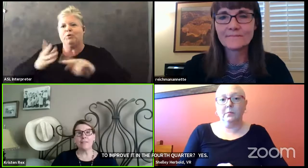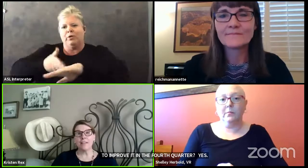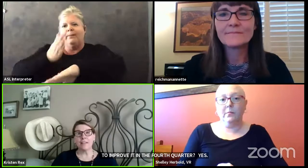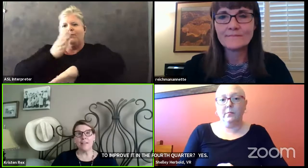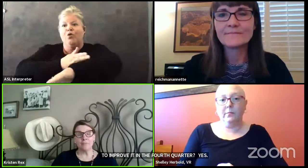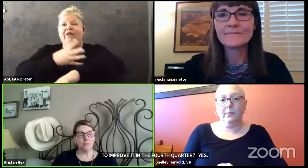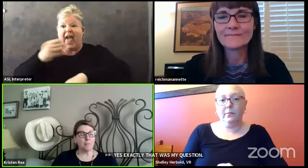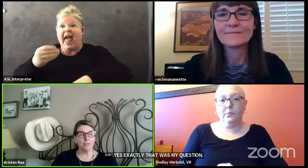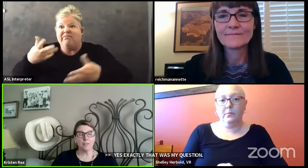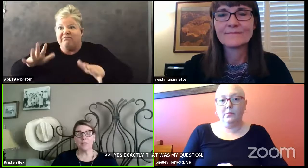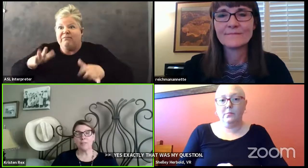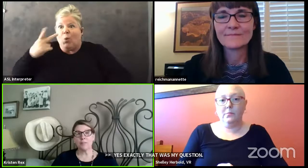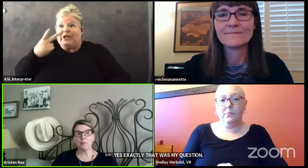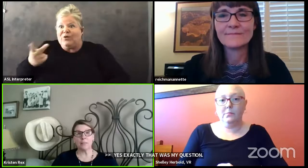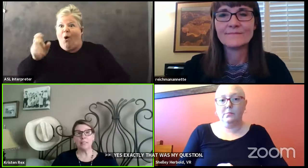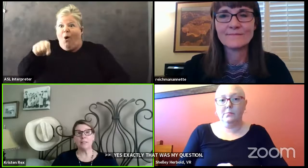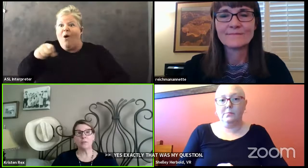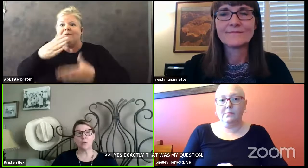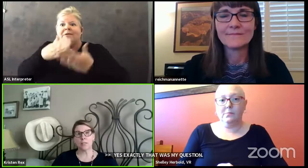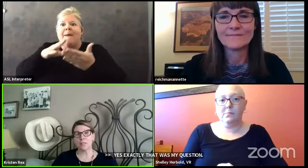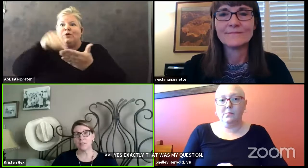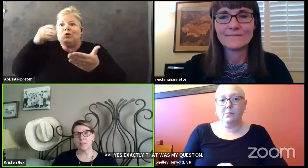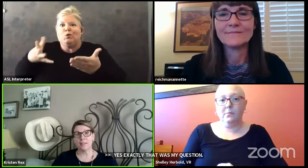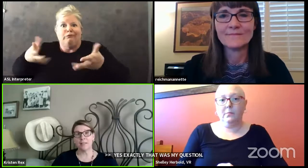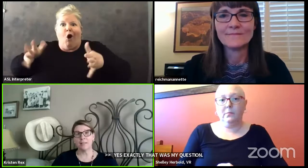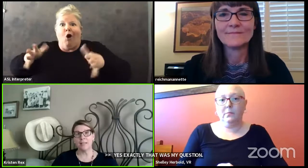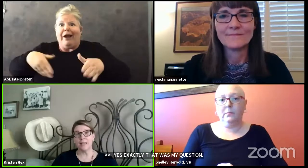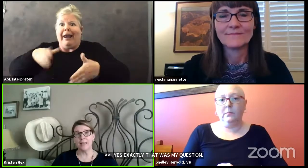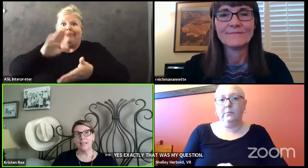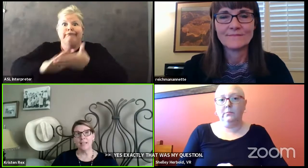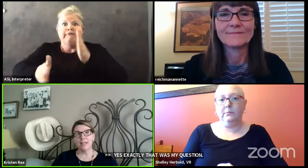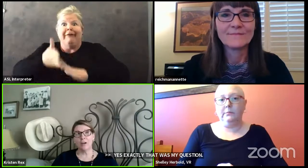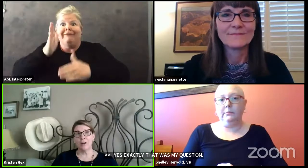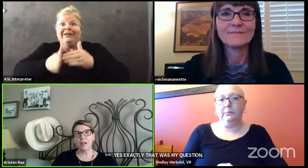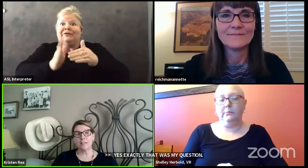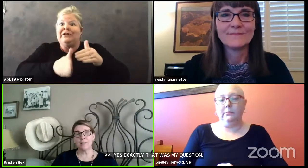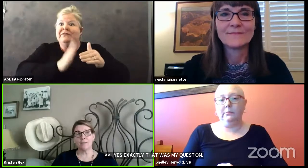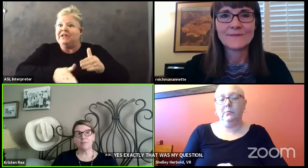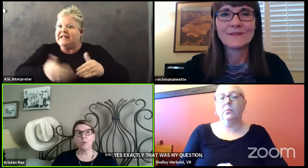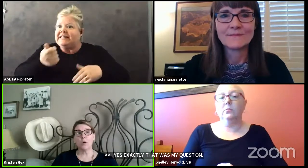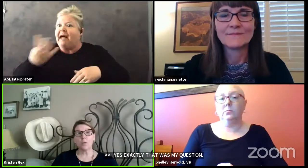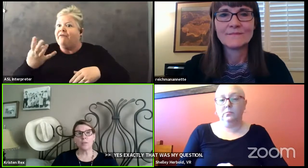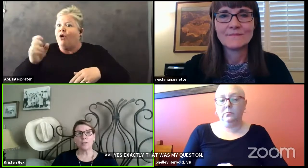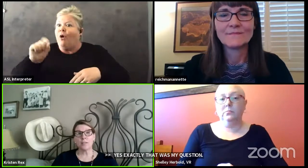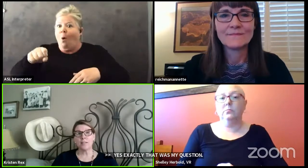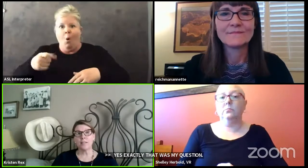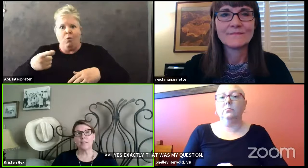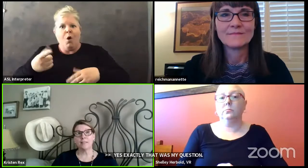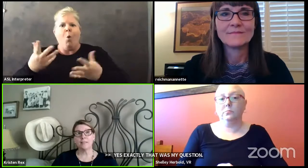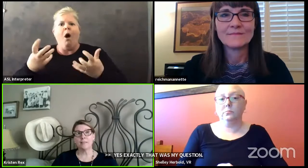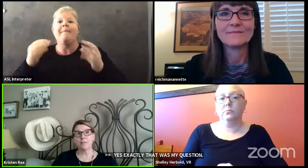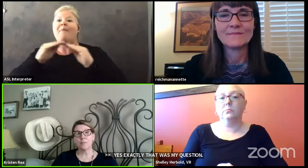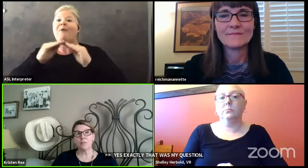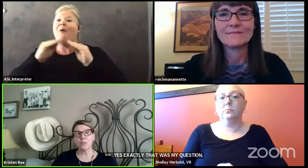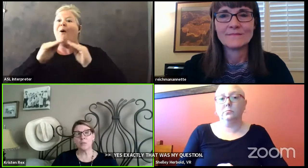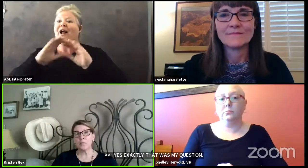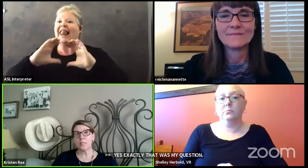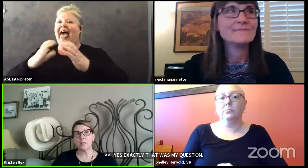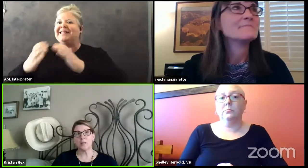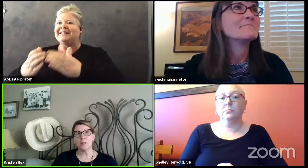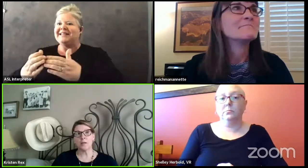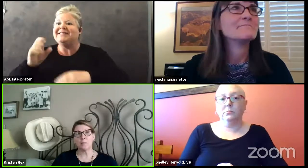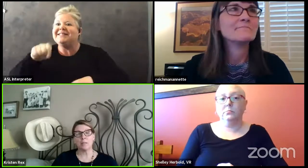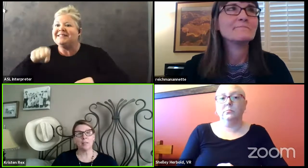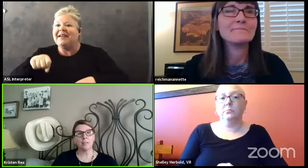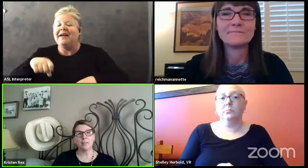have. Some students have completed courses and they are asking for more courses. And some students